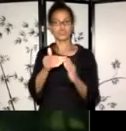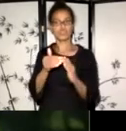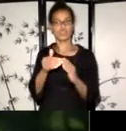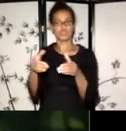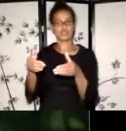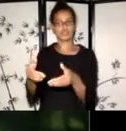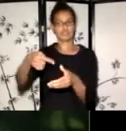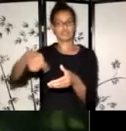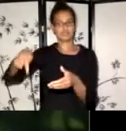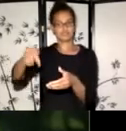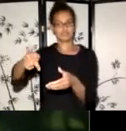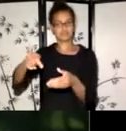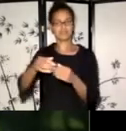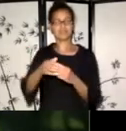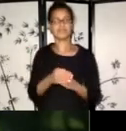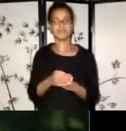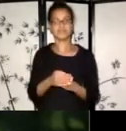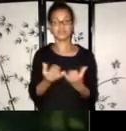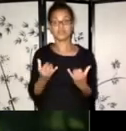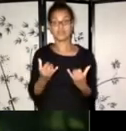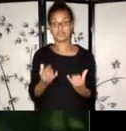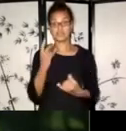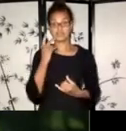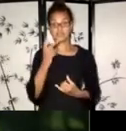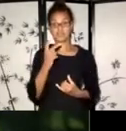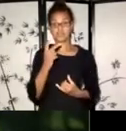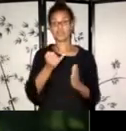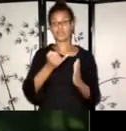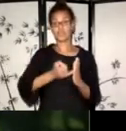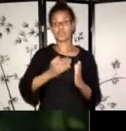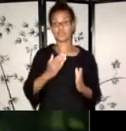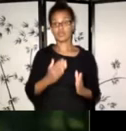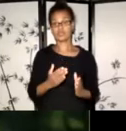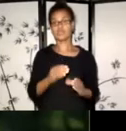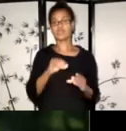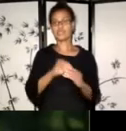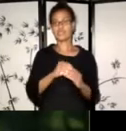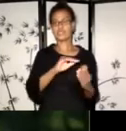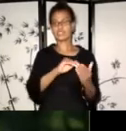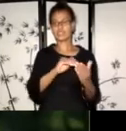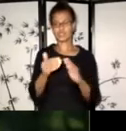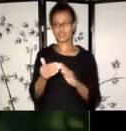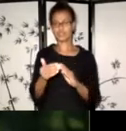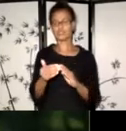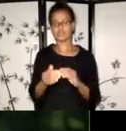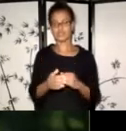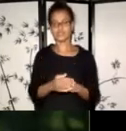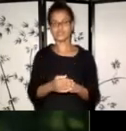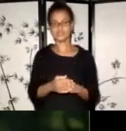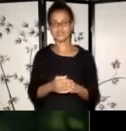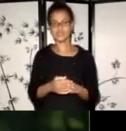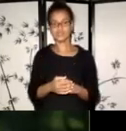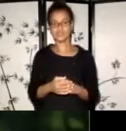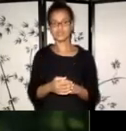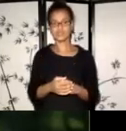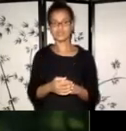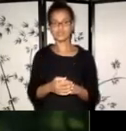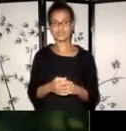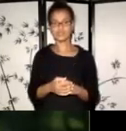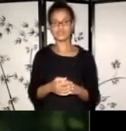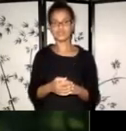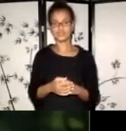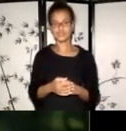The next slide is, artists and communities project as well. This is a collective creation project with on the performance,